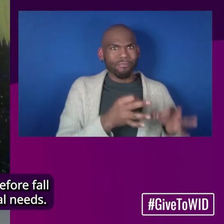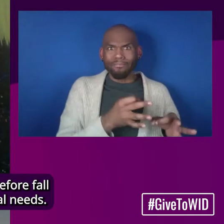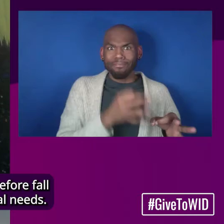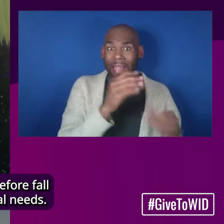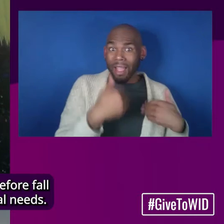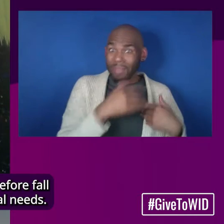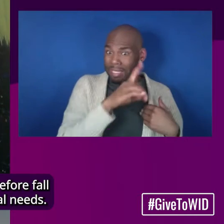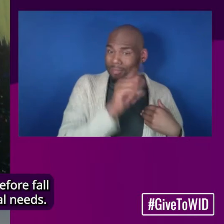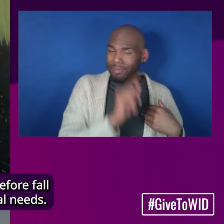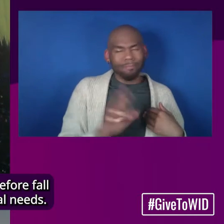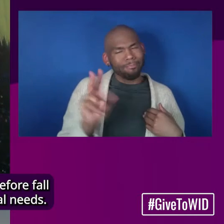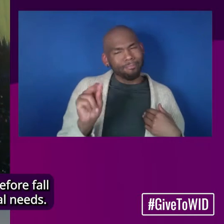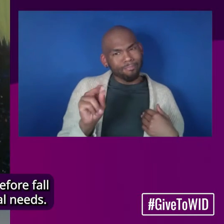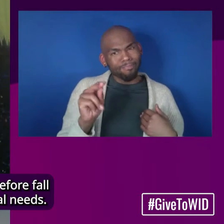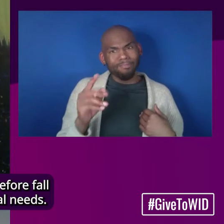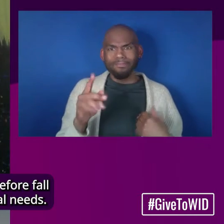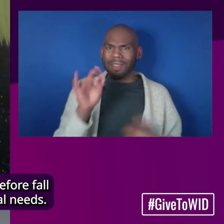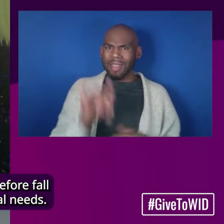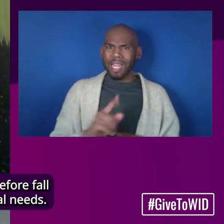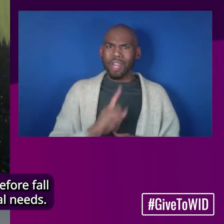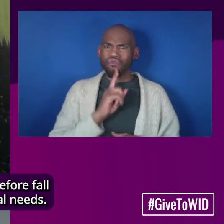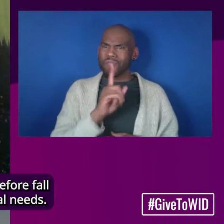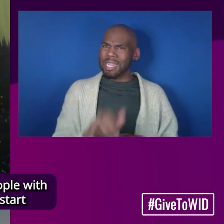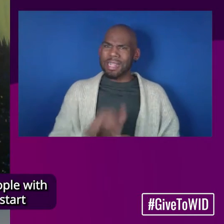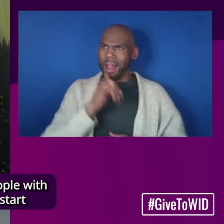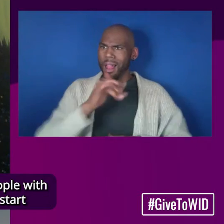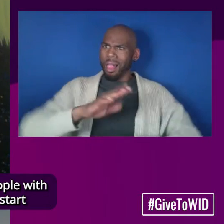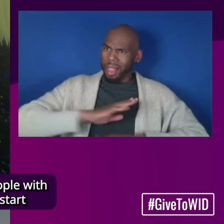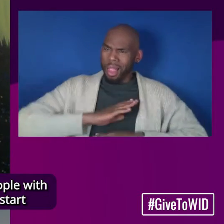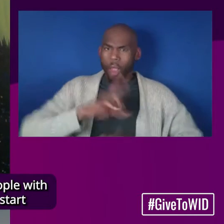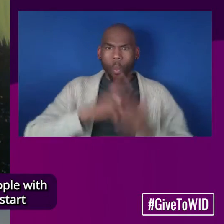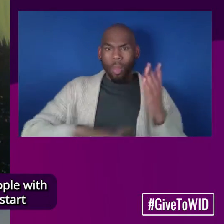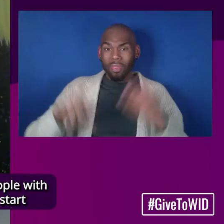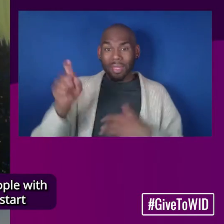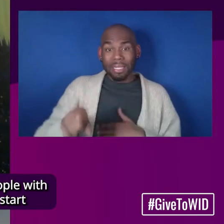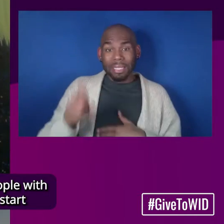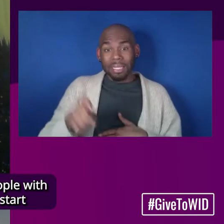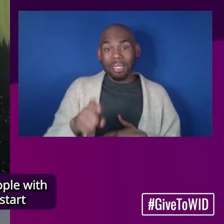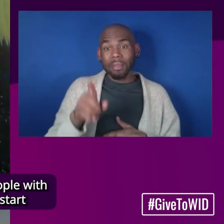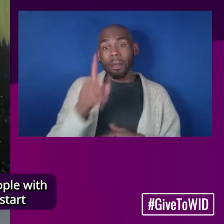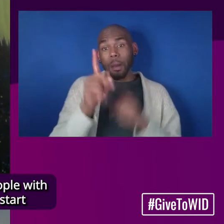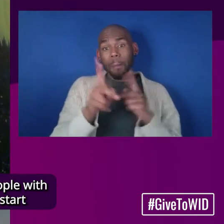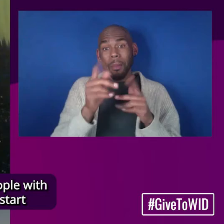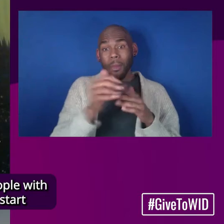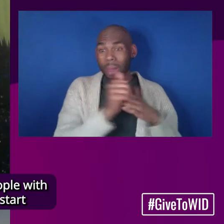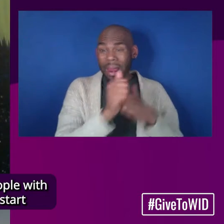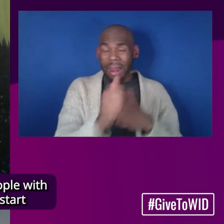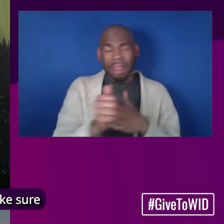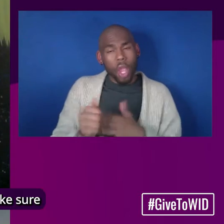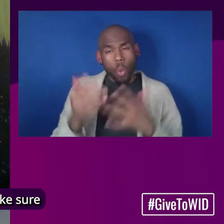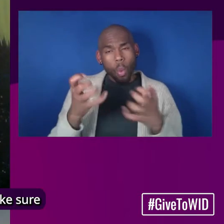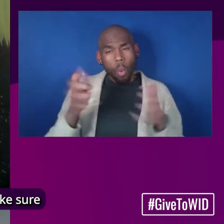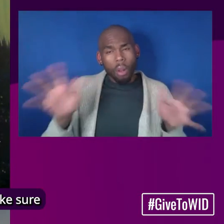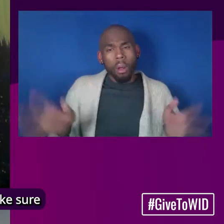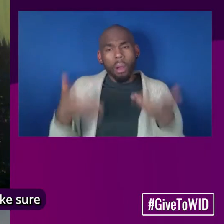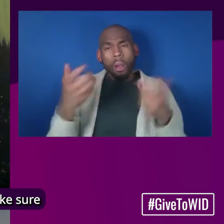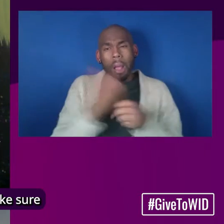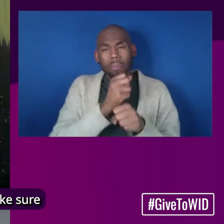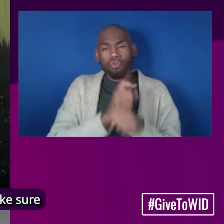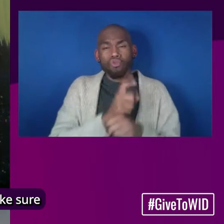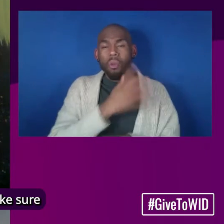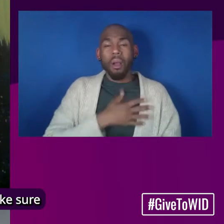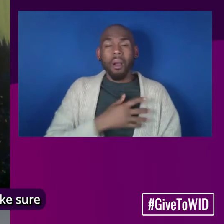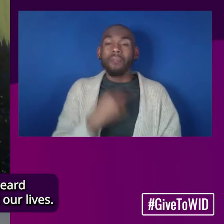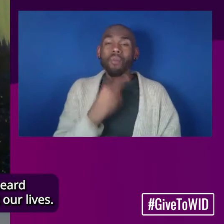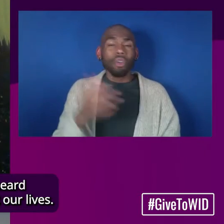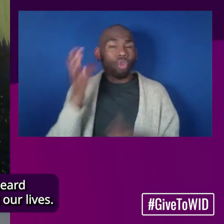and therefore fall short of our true societal needs. WID has been led by people with disabilities from the start, and we continue